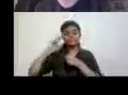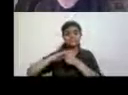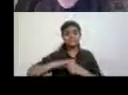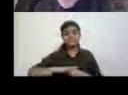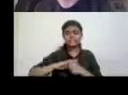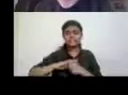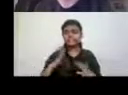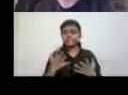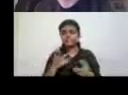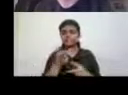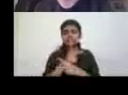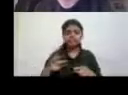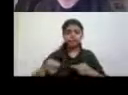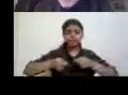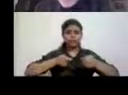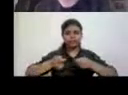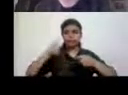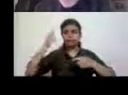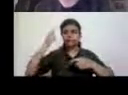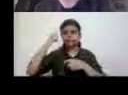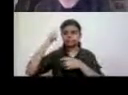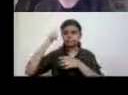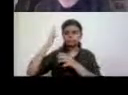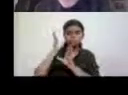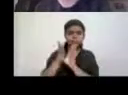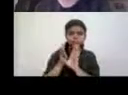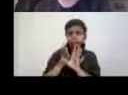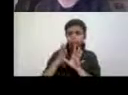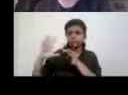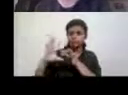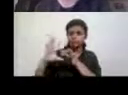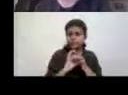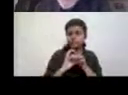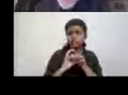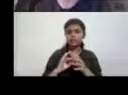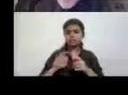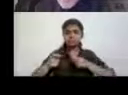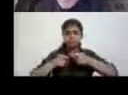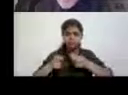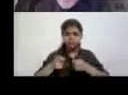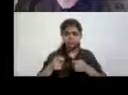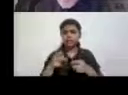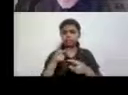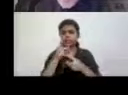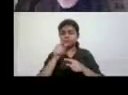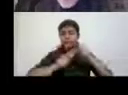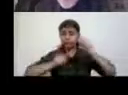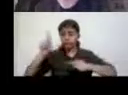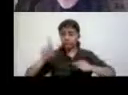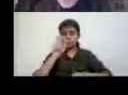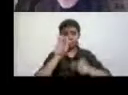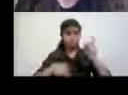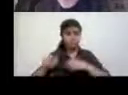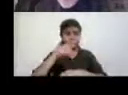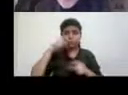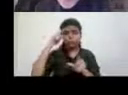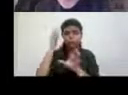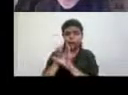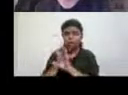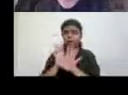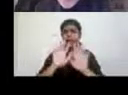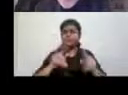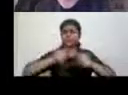to establish control over psychiatric treatment, to combat stigma, to acknowledge diversity among people with psychiatric illnesses,